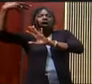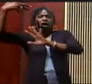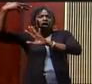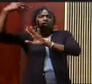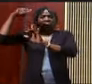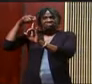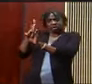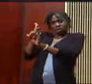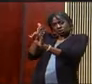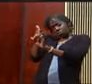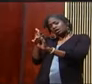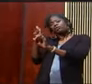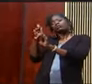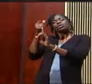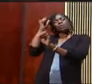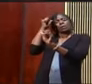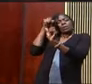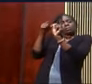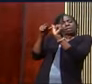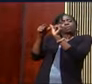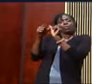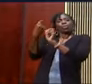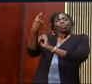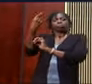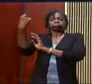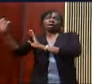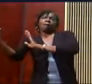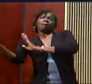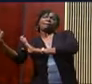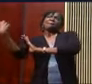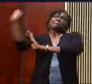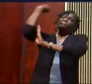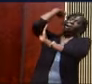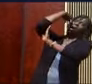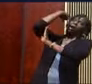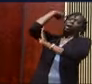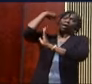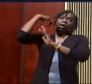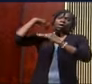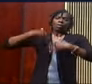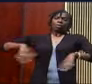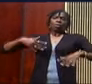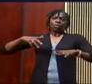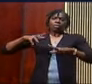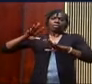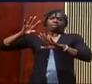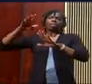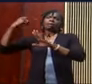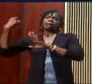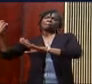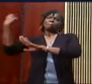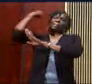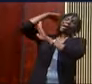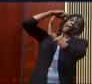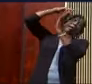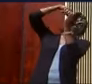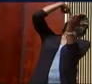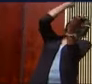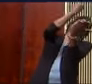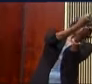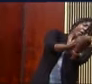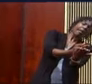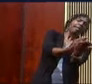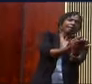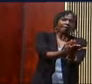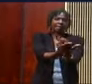a punch that he did not see coming. Ali immediately goes down, but Ali pops